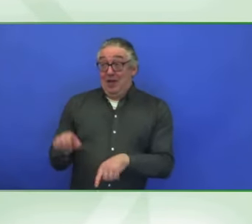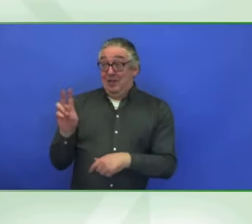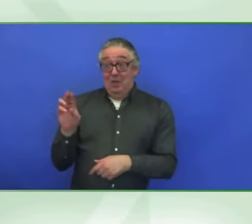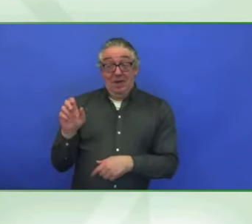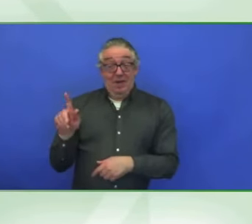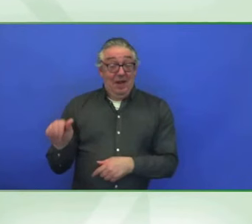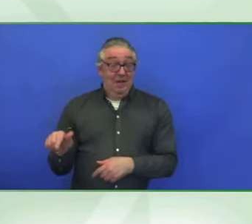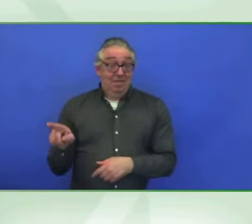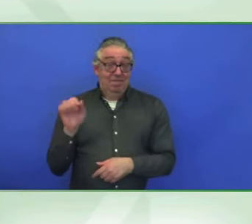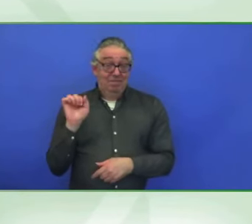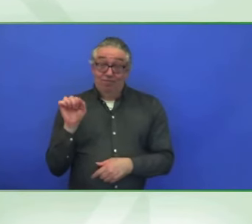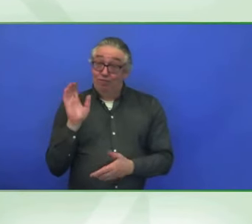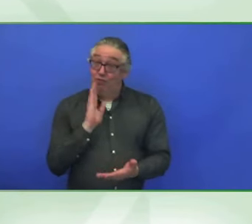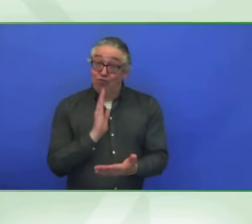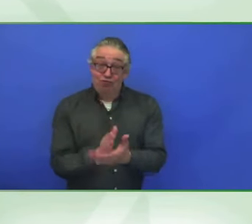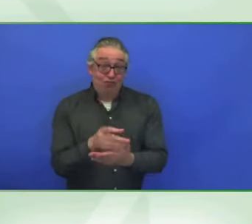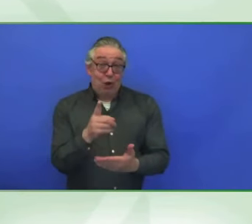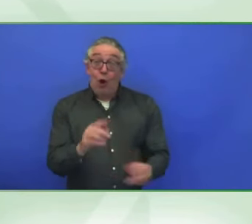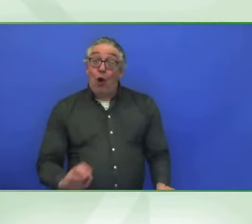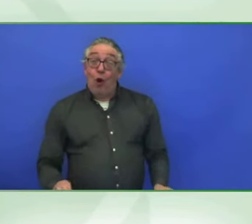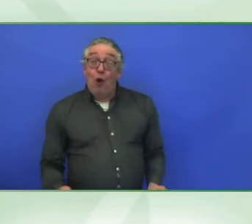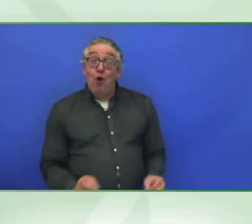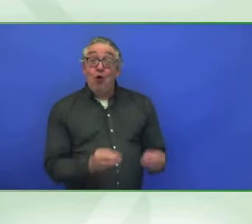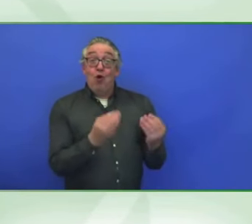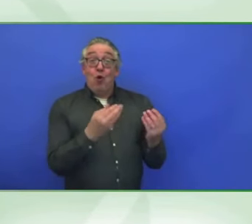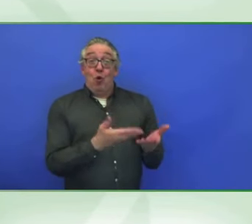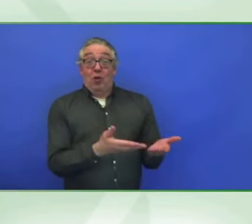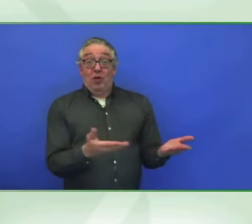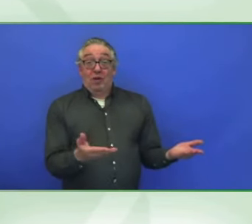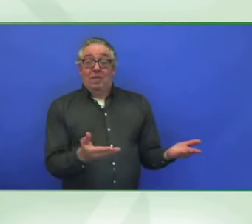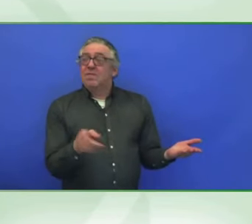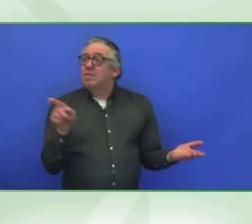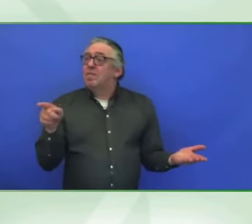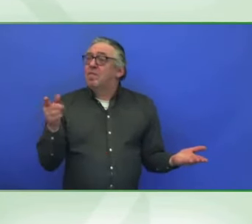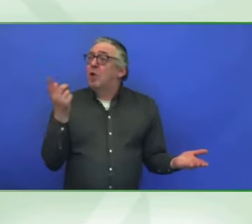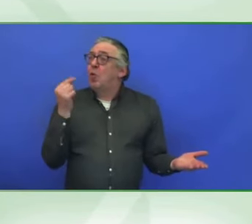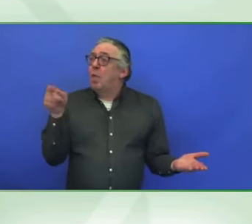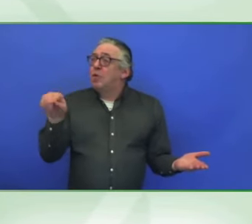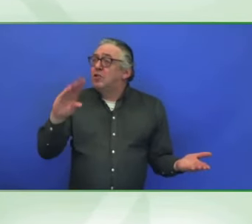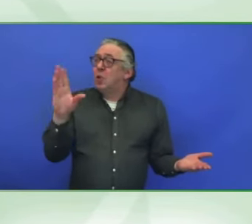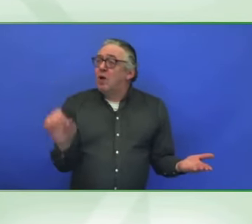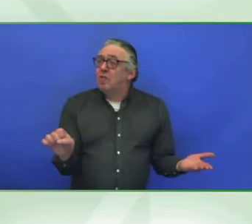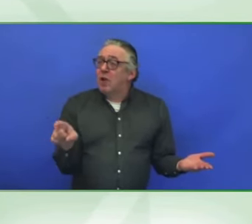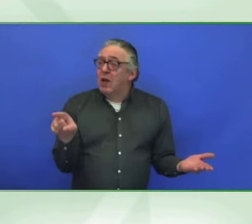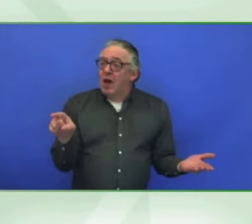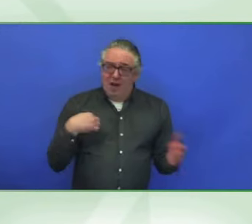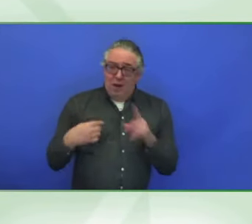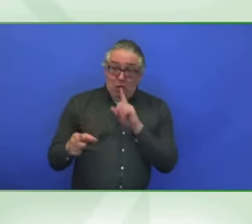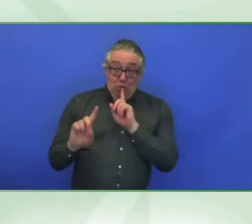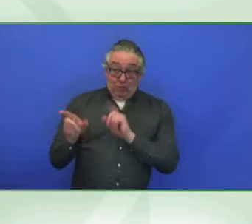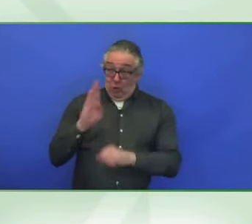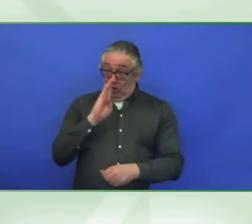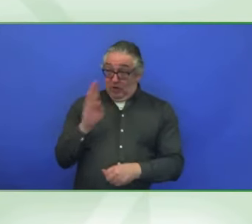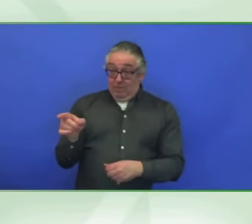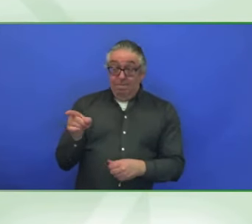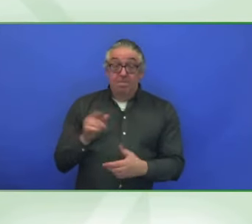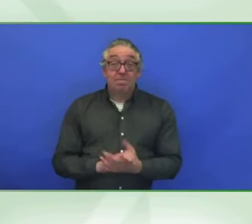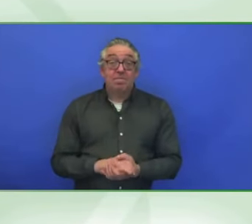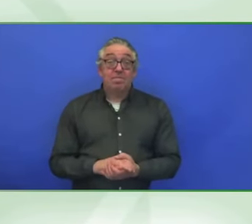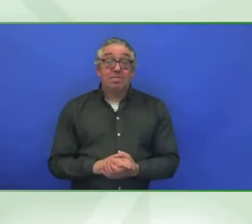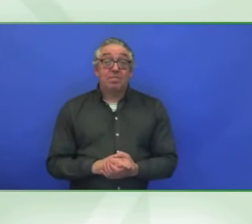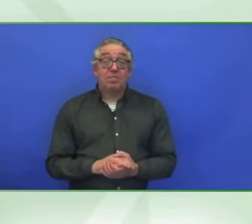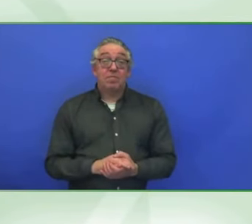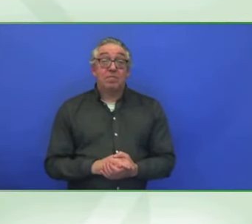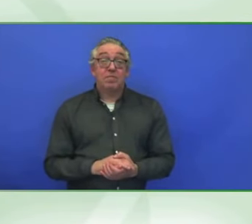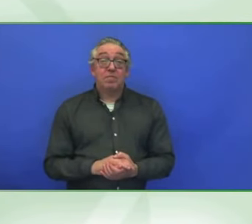generation and, and just answer the lady who spoke from South Africa. And the thing about what's happened and emerged since this